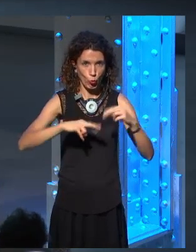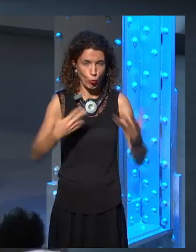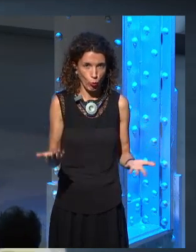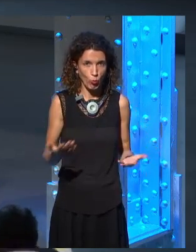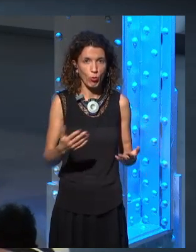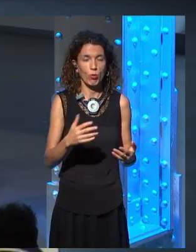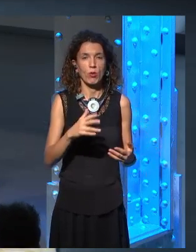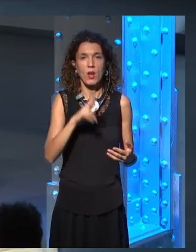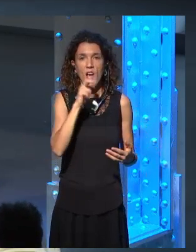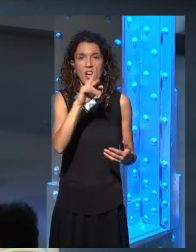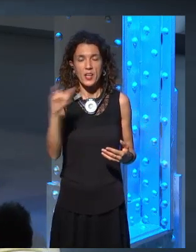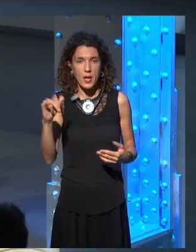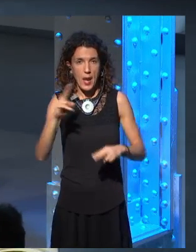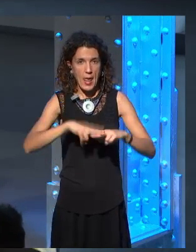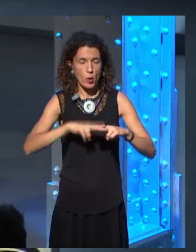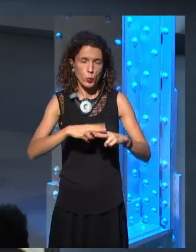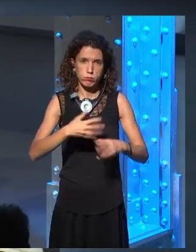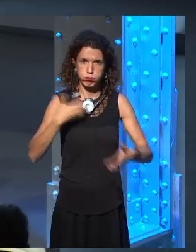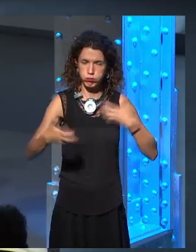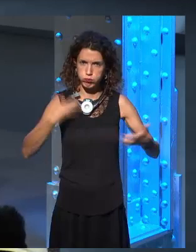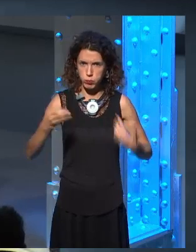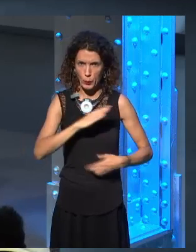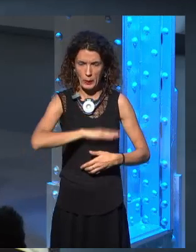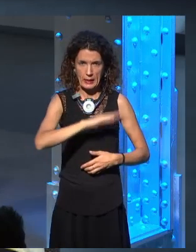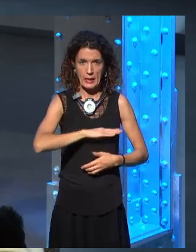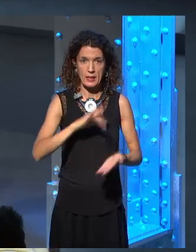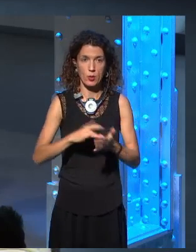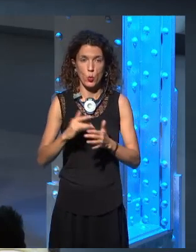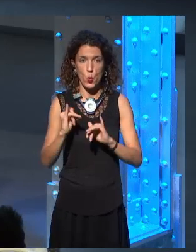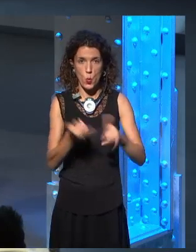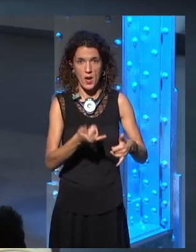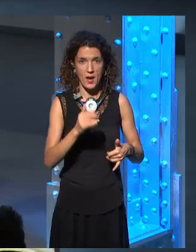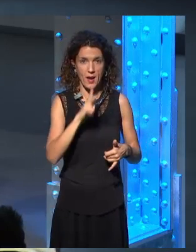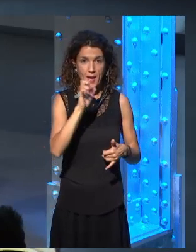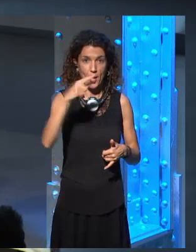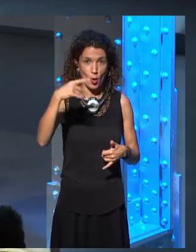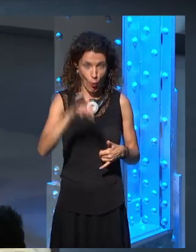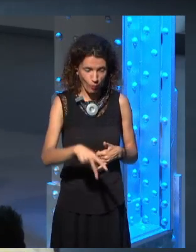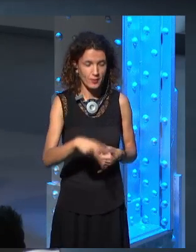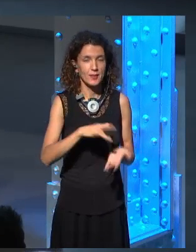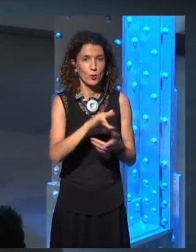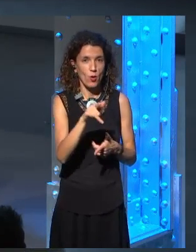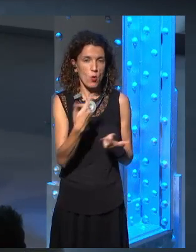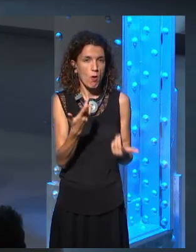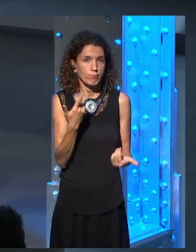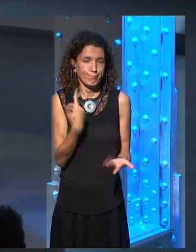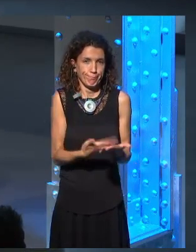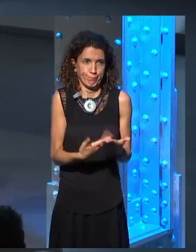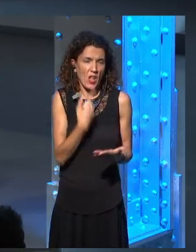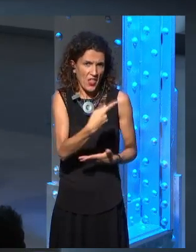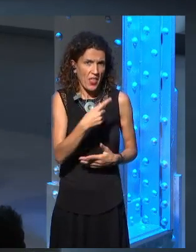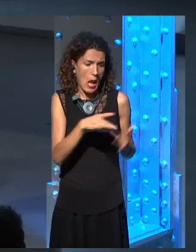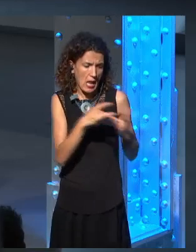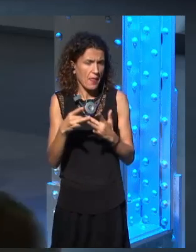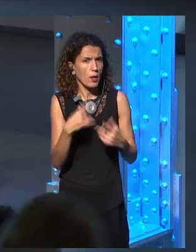Riverlands. And so when Aegon comes along, it's the Tullys who are the leaders, it's the Tullys who end up becoming the Lord's paramount. Uh, and George